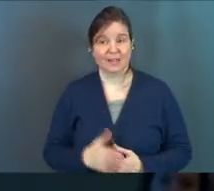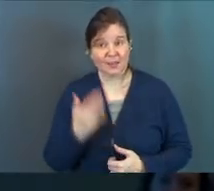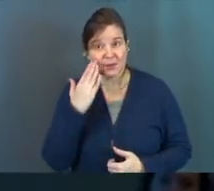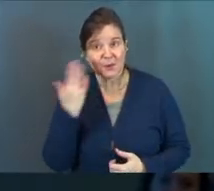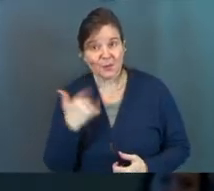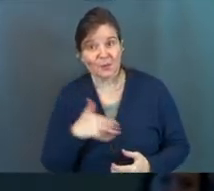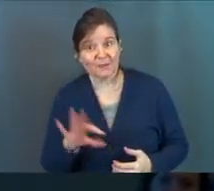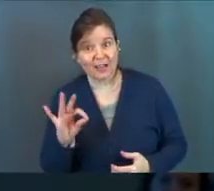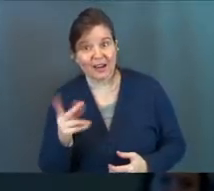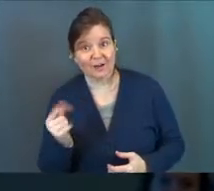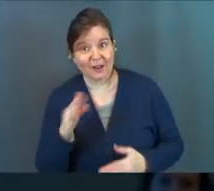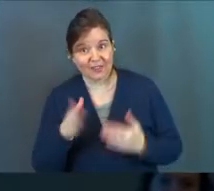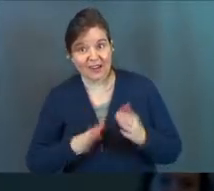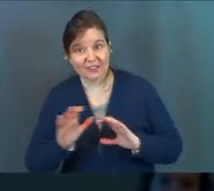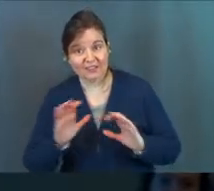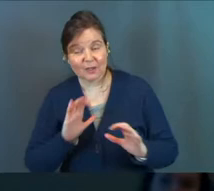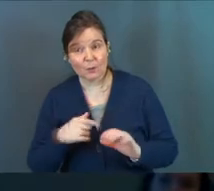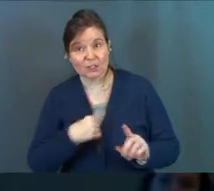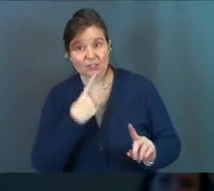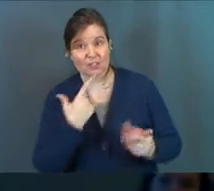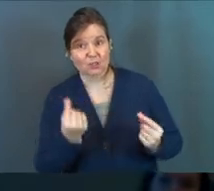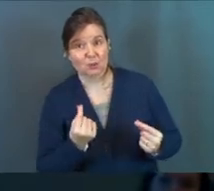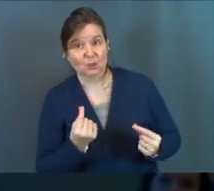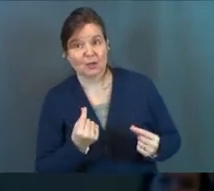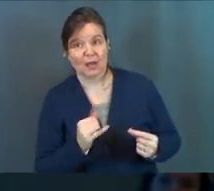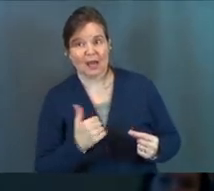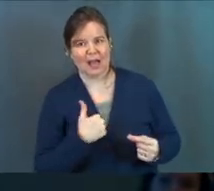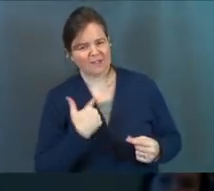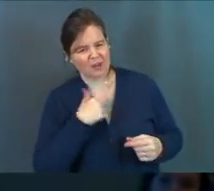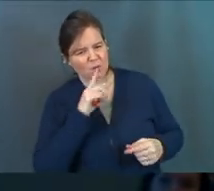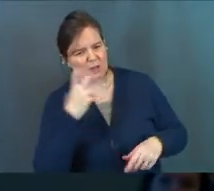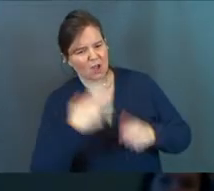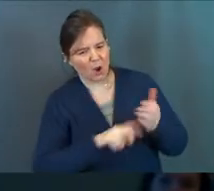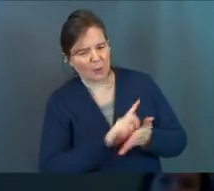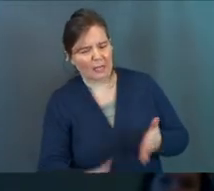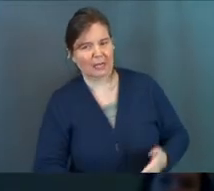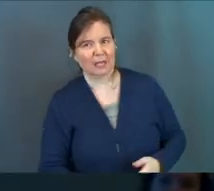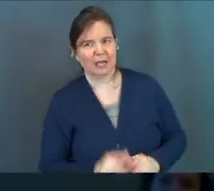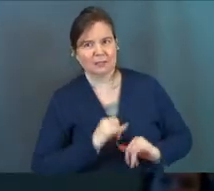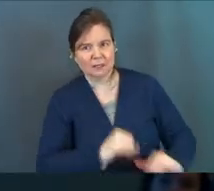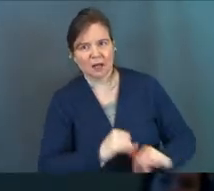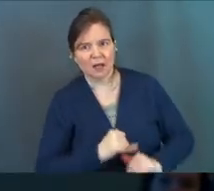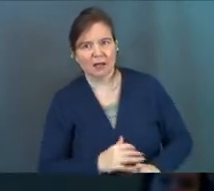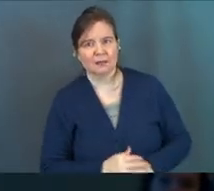And you know what we find out at the end of the conversation what she's doing? She's like, I've had a really hard week.